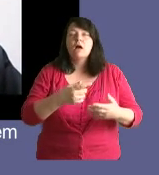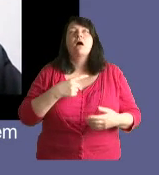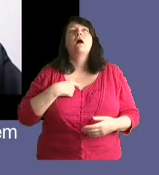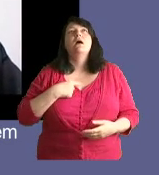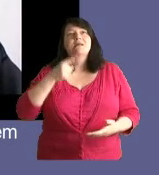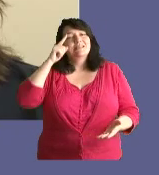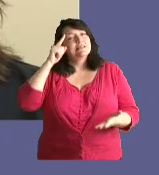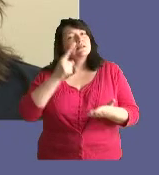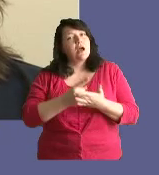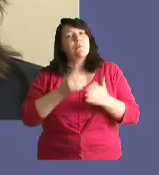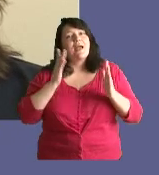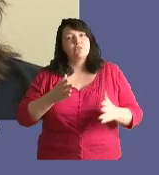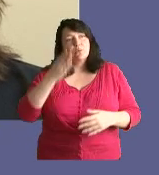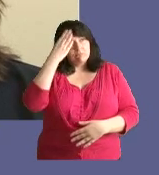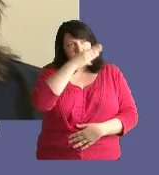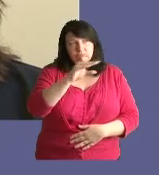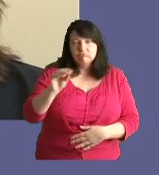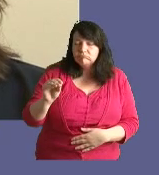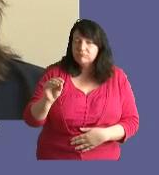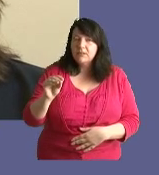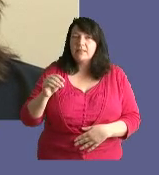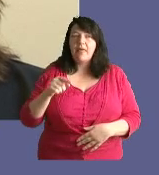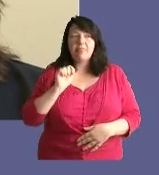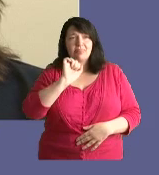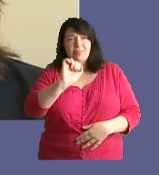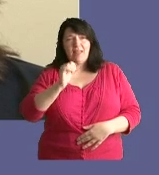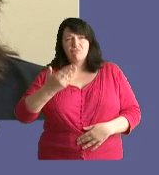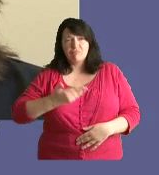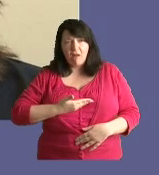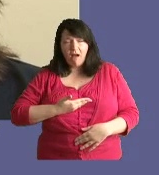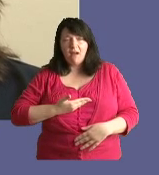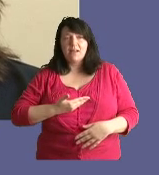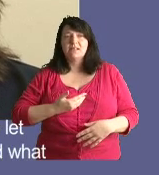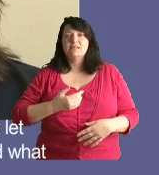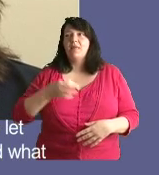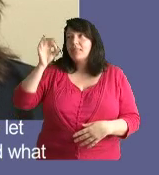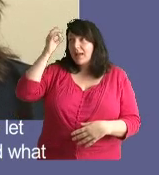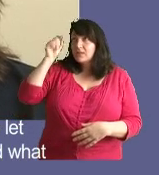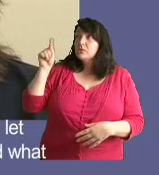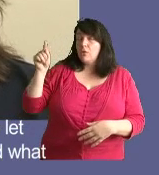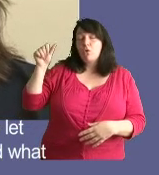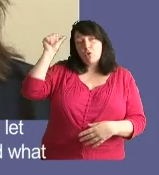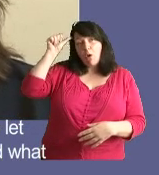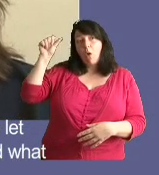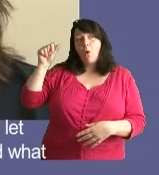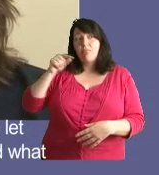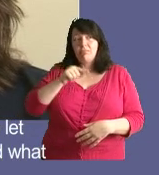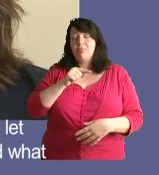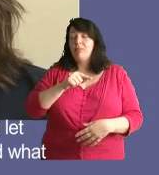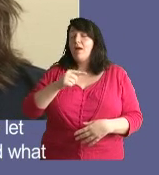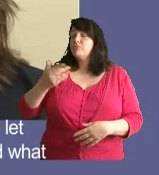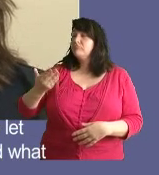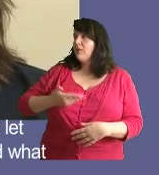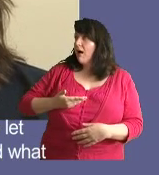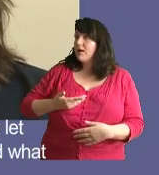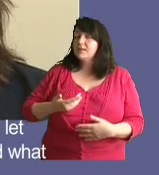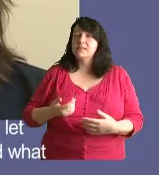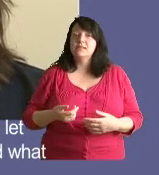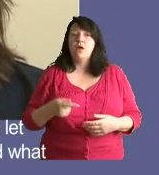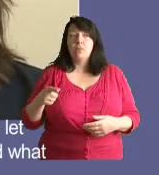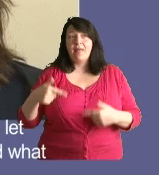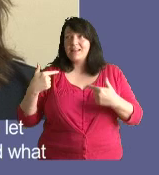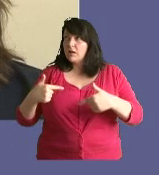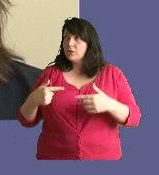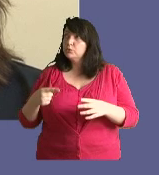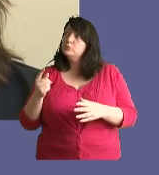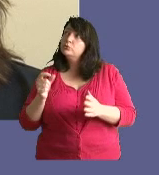given to them. So we decided, well we've got to let them know, we've got to find out, let them know what their rights and everything are and let the council know that they have to let the young people